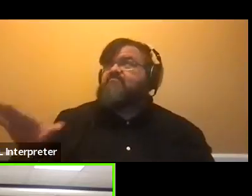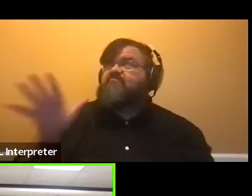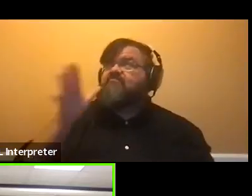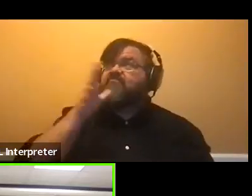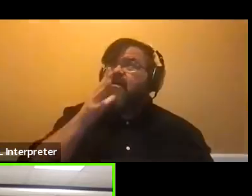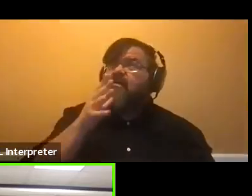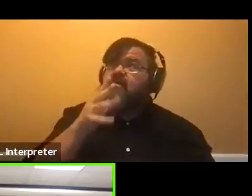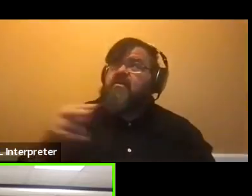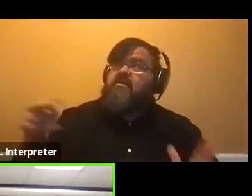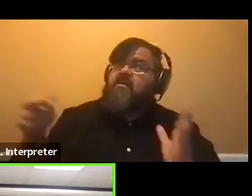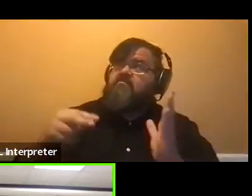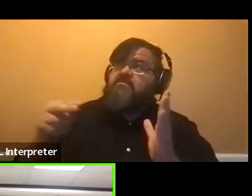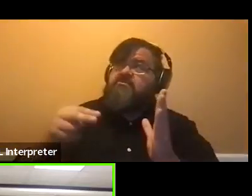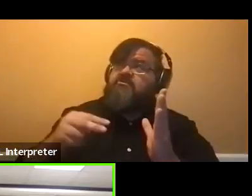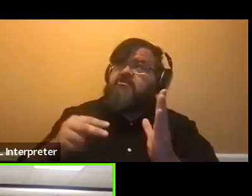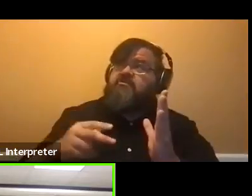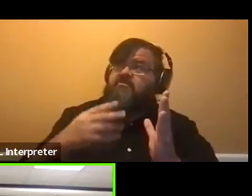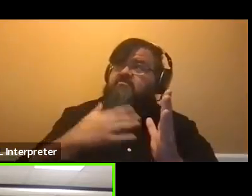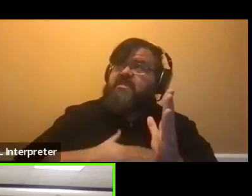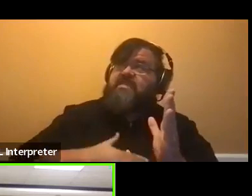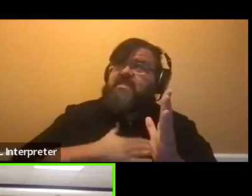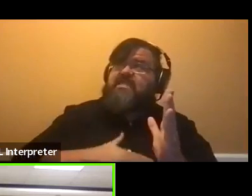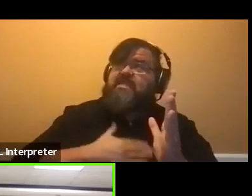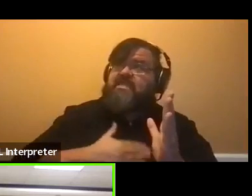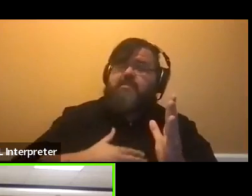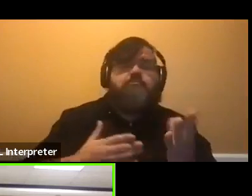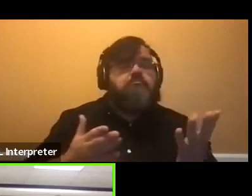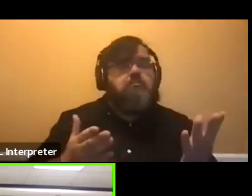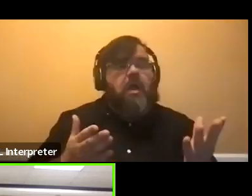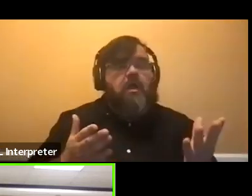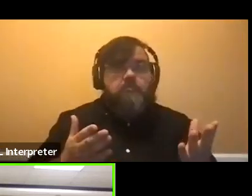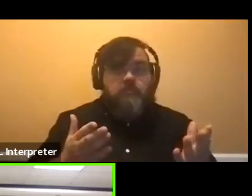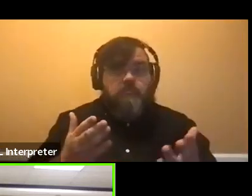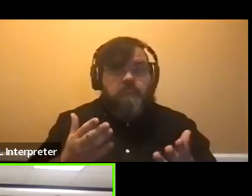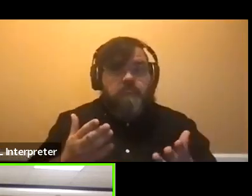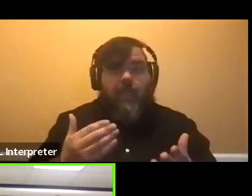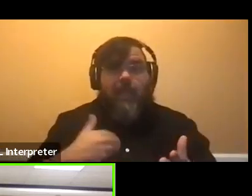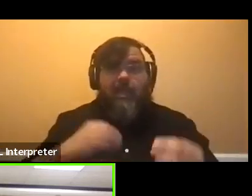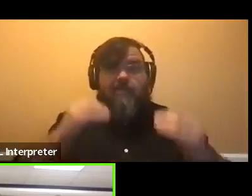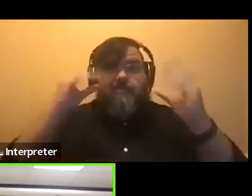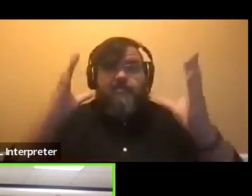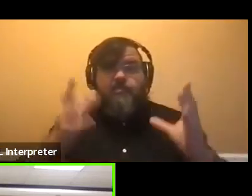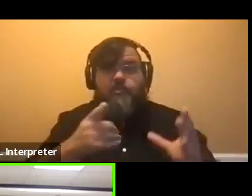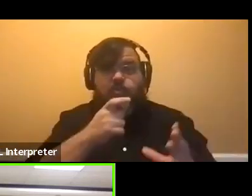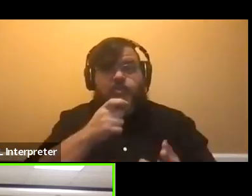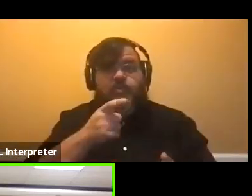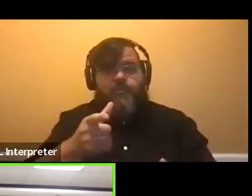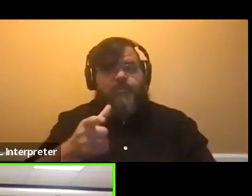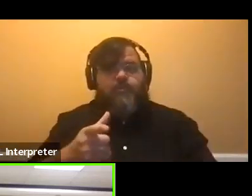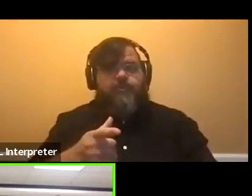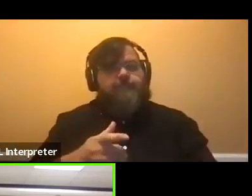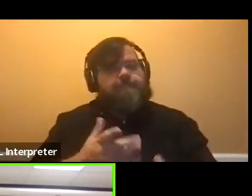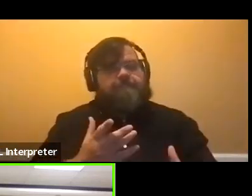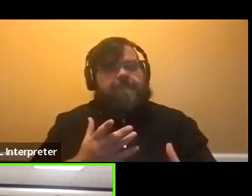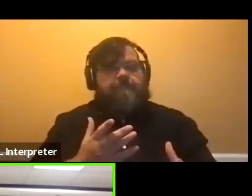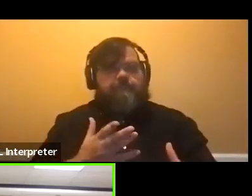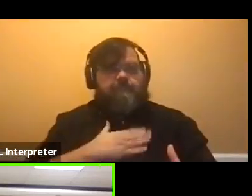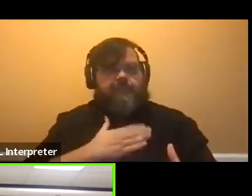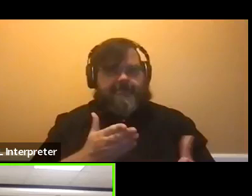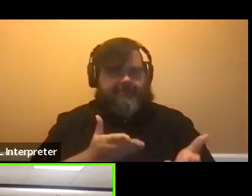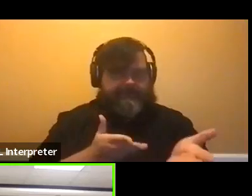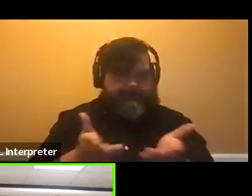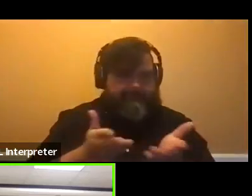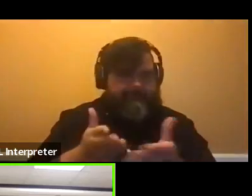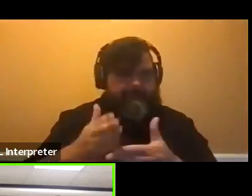Um, but if you have any teachers who you're close to, please have them look at your resume. Cause I'm sure they've written a lot of resumes in their